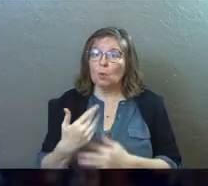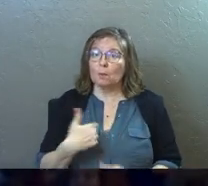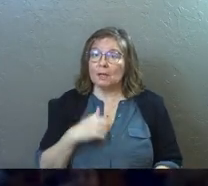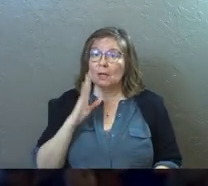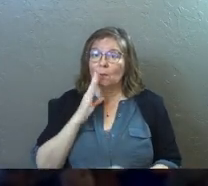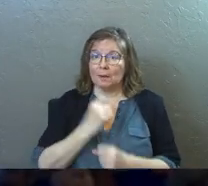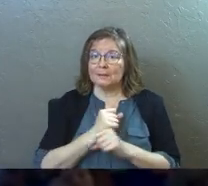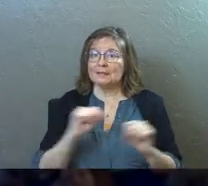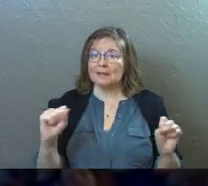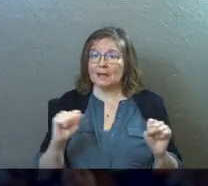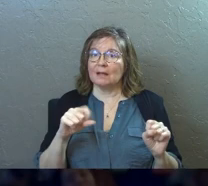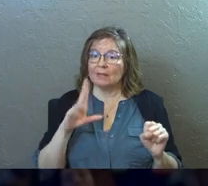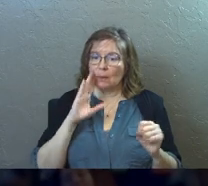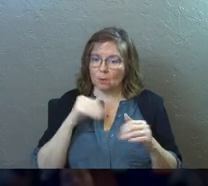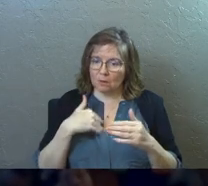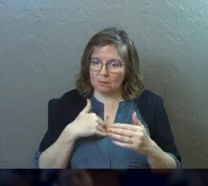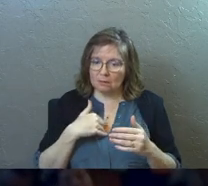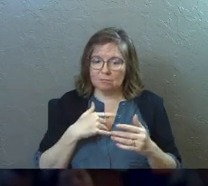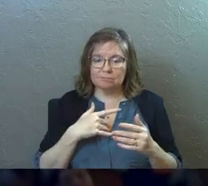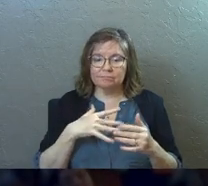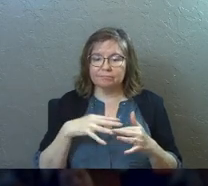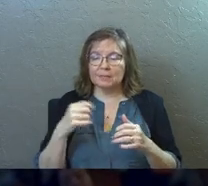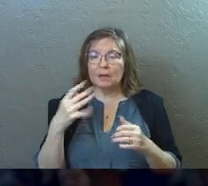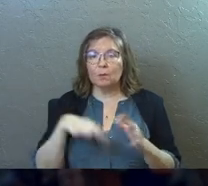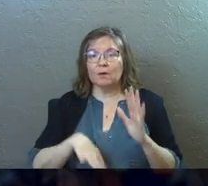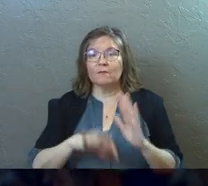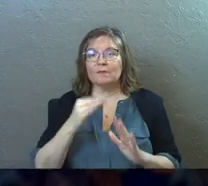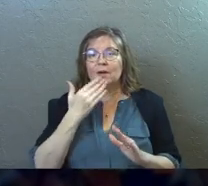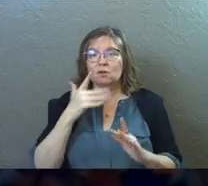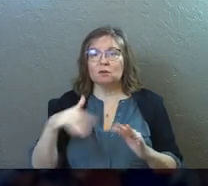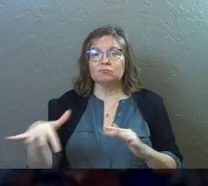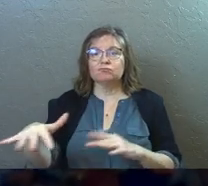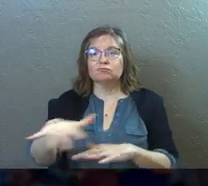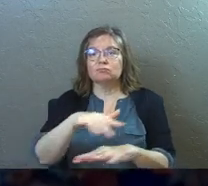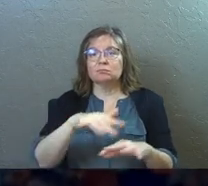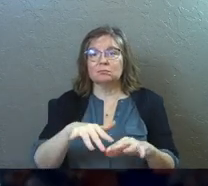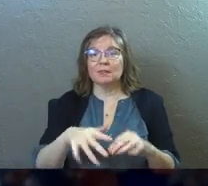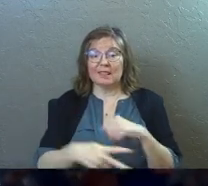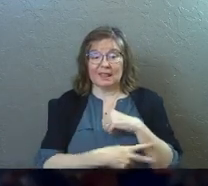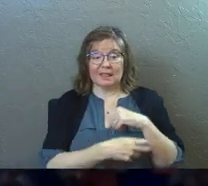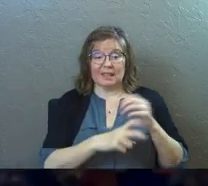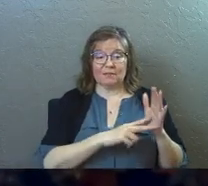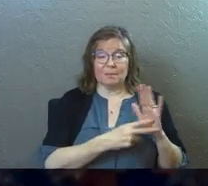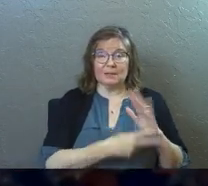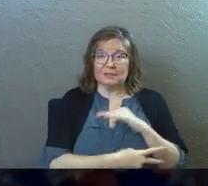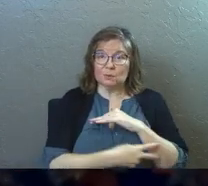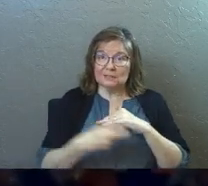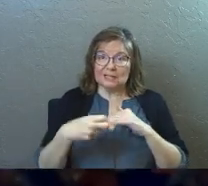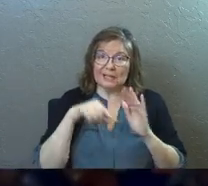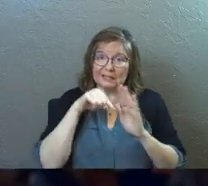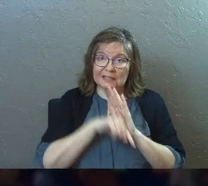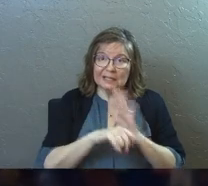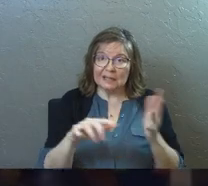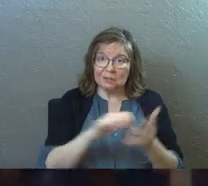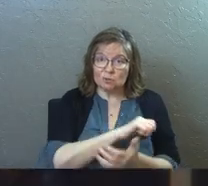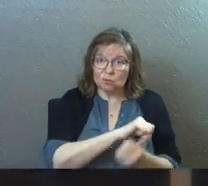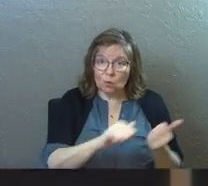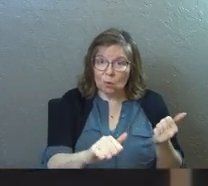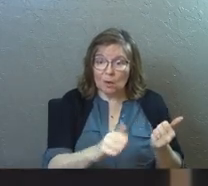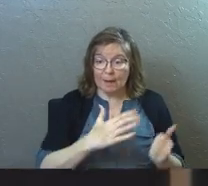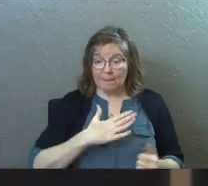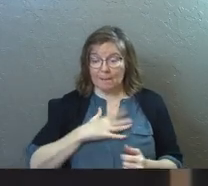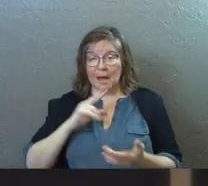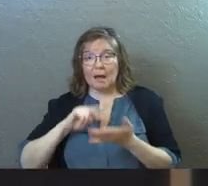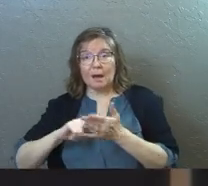me will be saved. They will come and go freely and will find good pastors. The thief's purpose is to steal and kill and destroy.